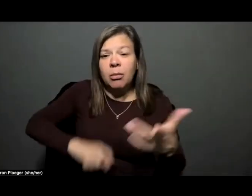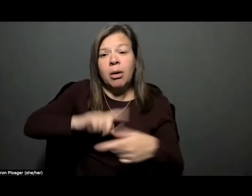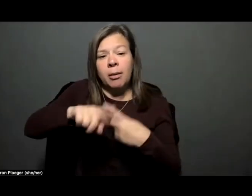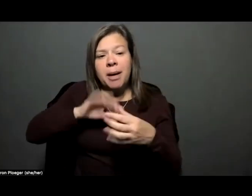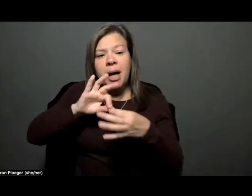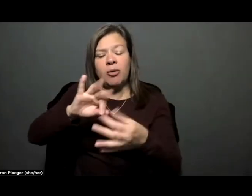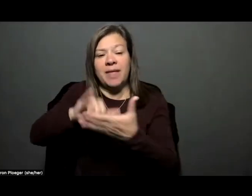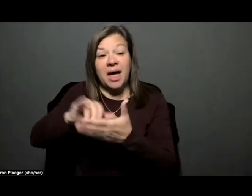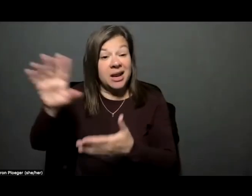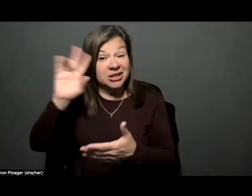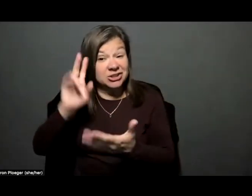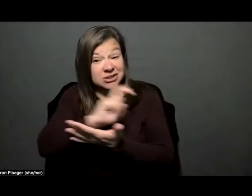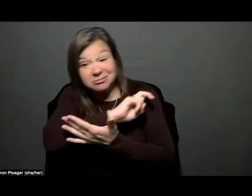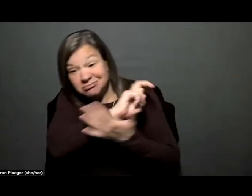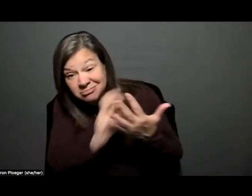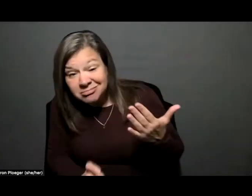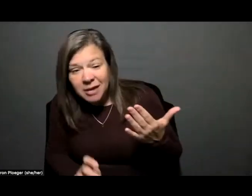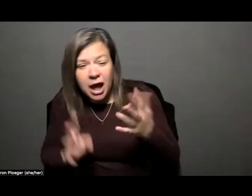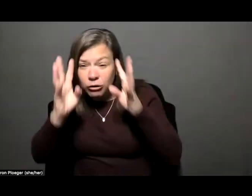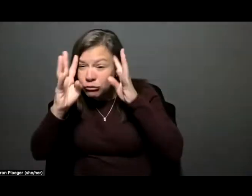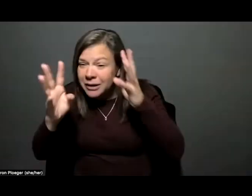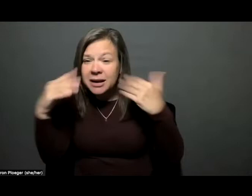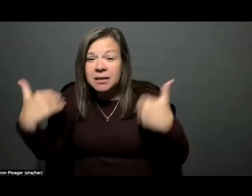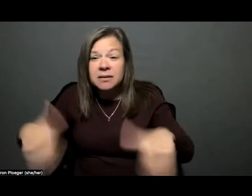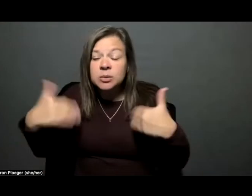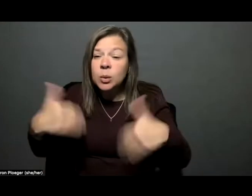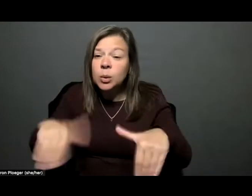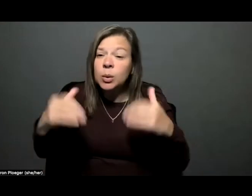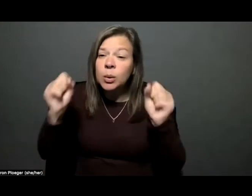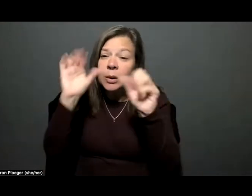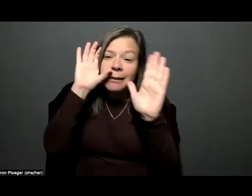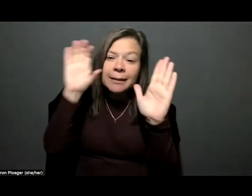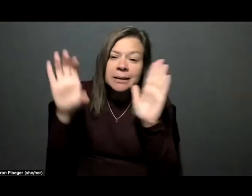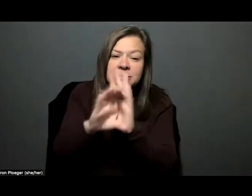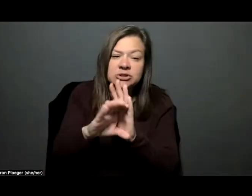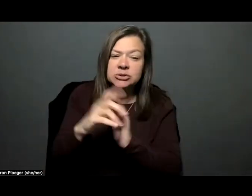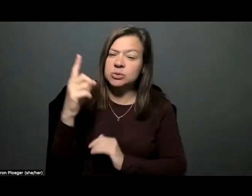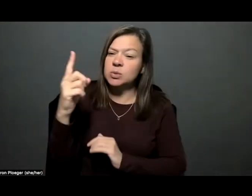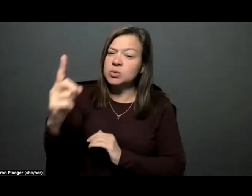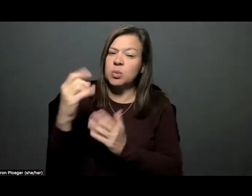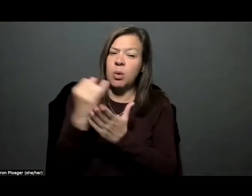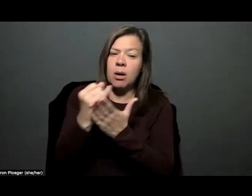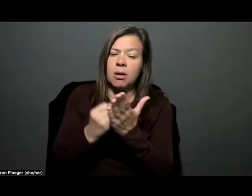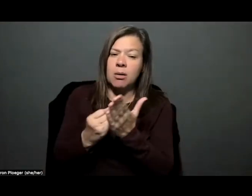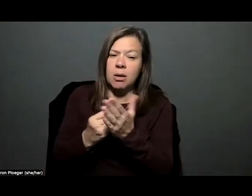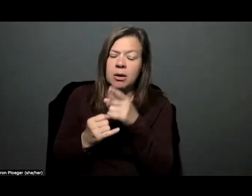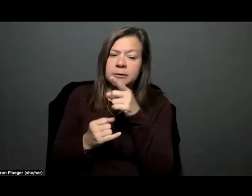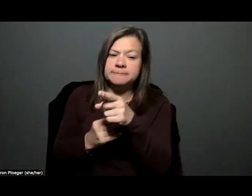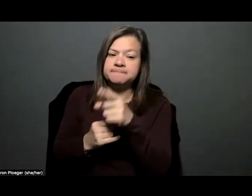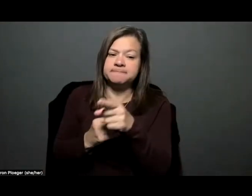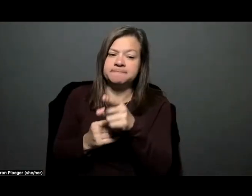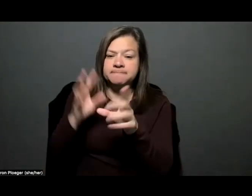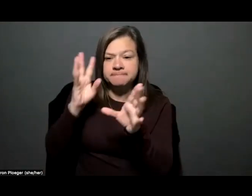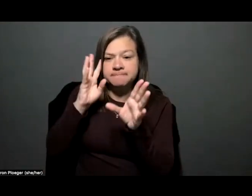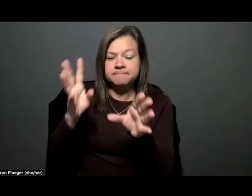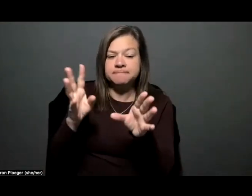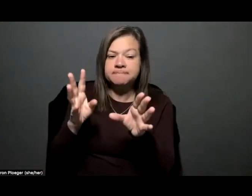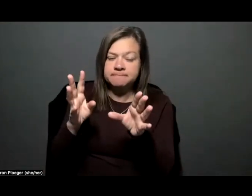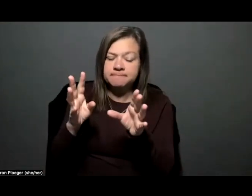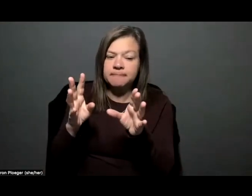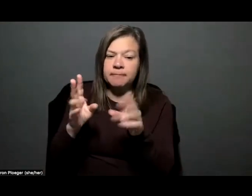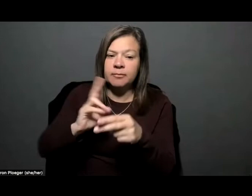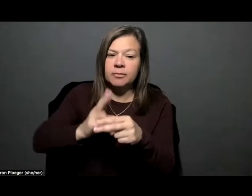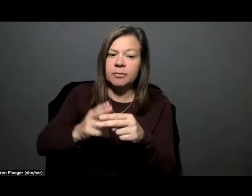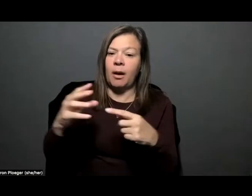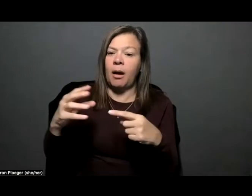dove in and created these images. There's one piece that she created it's